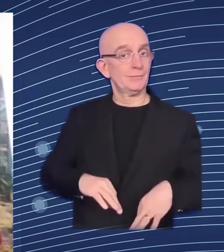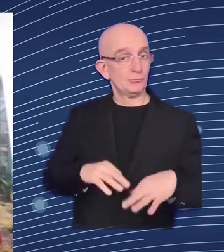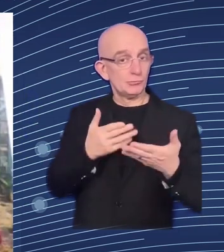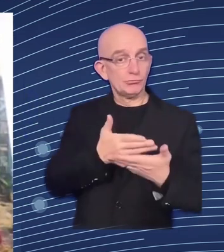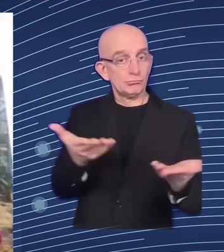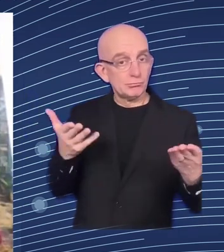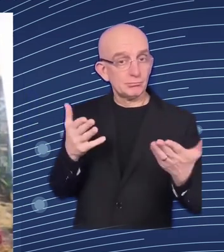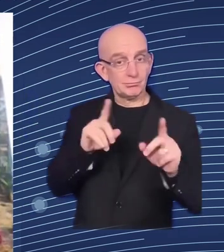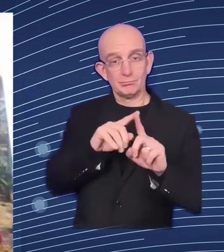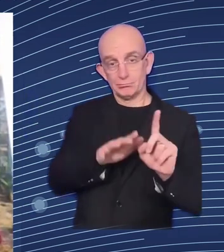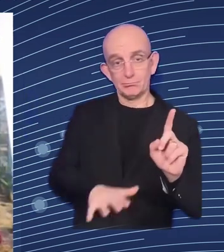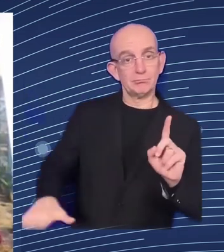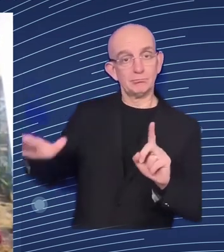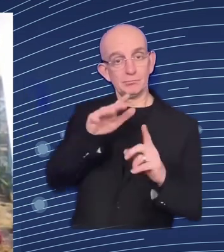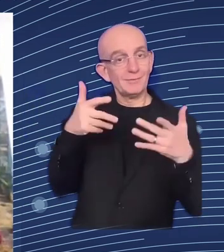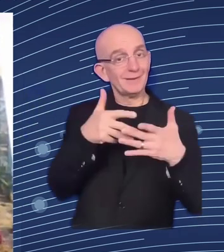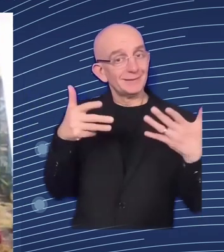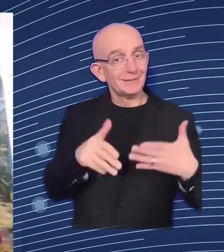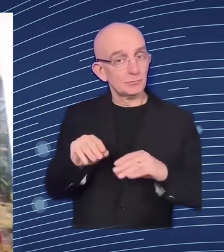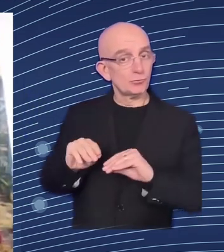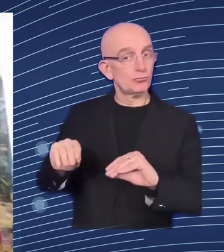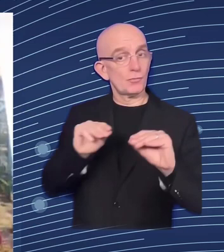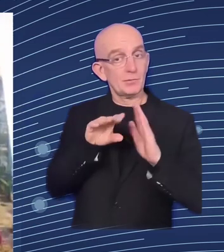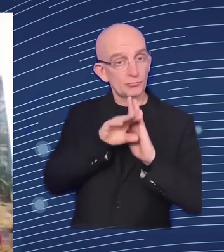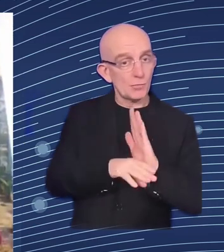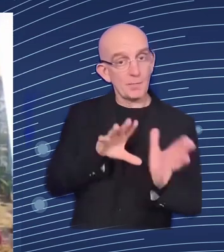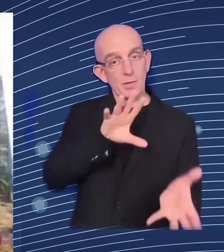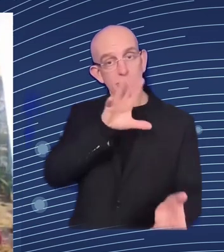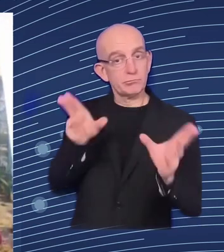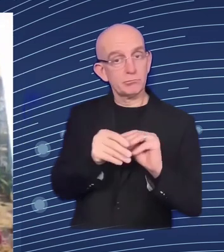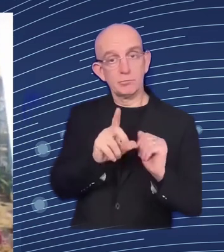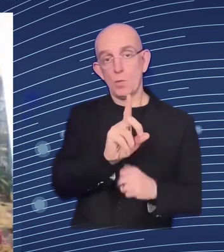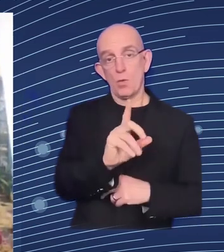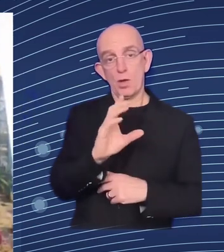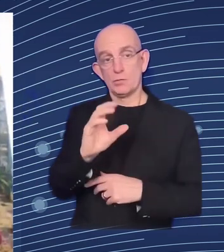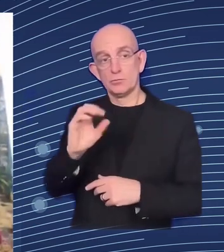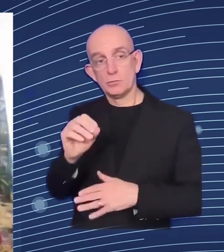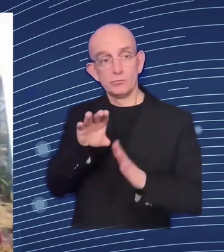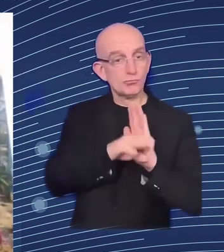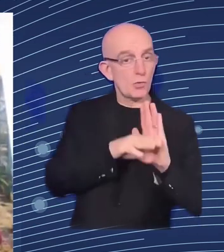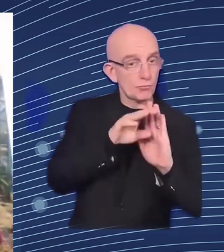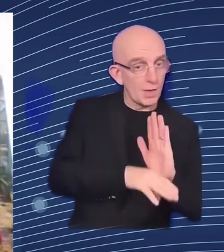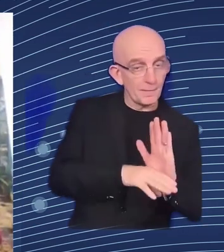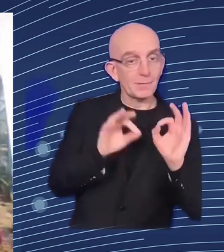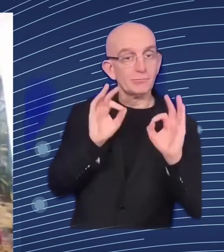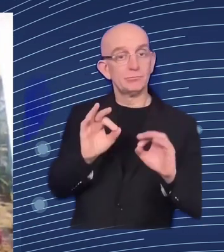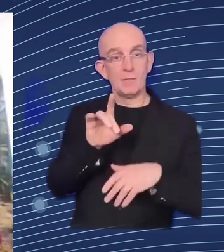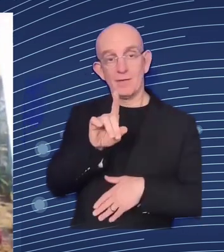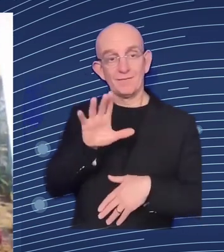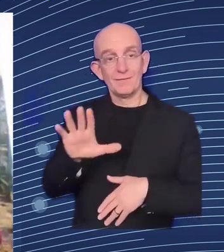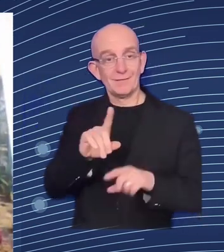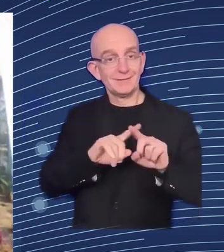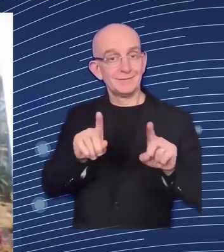different online courses and programs for citizens and entrepreneurs in digital format together with ukrainian business